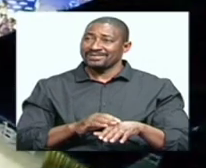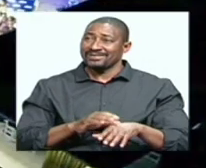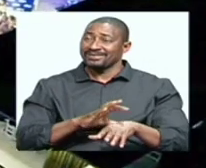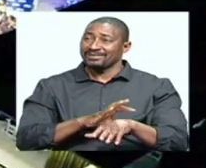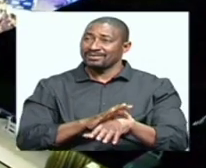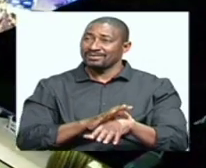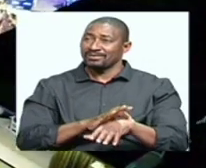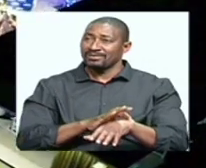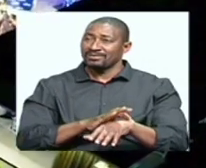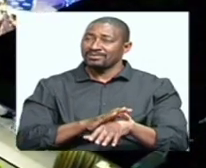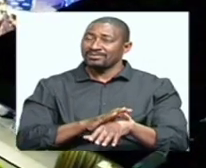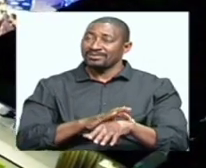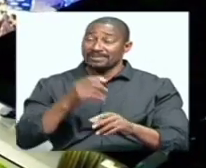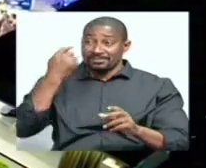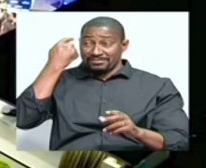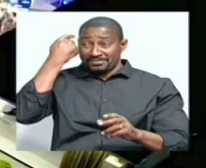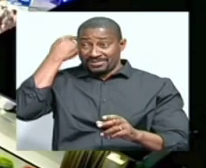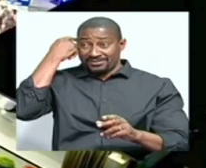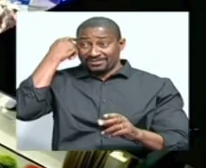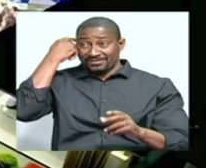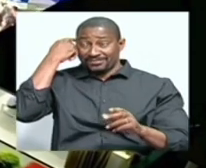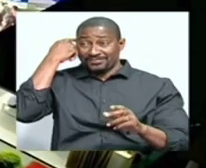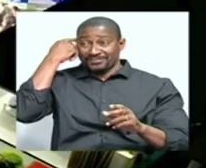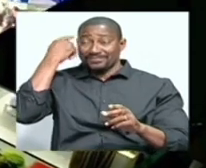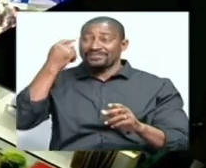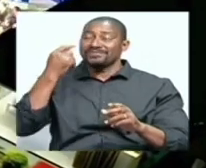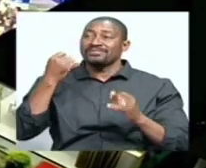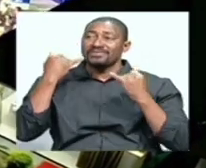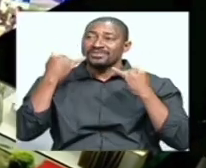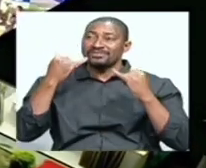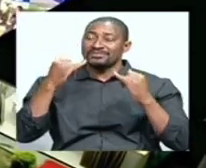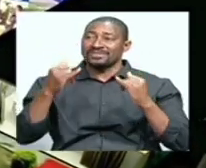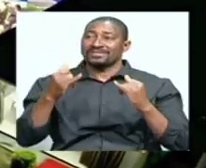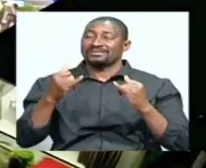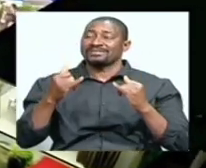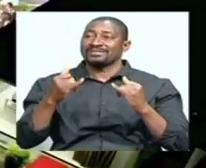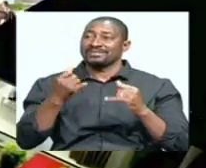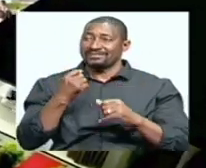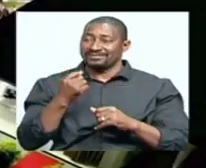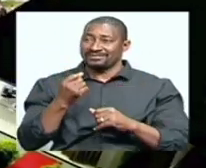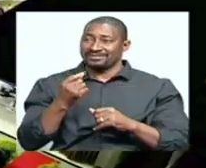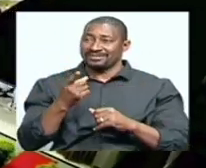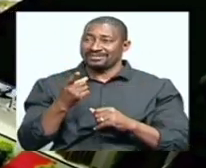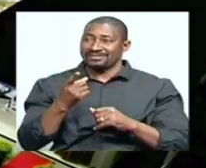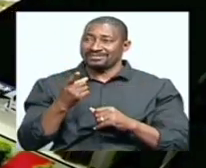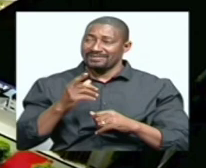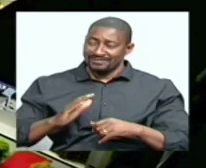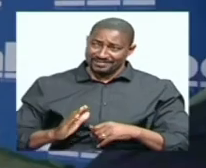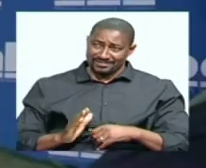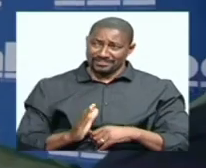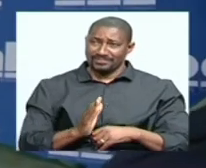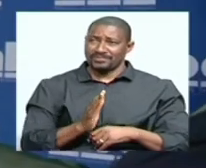actually officially launch the NBC app today, he indicated that part of what they wanted to see as a board